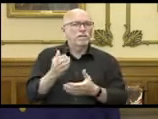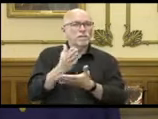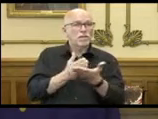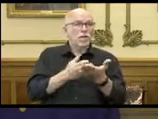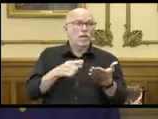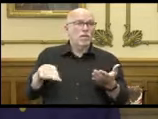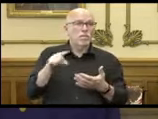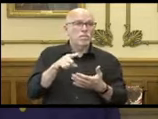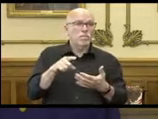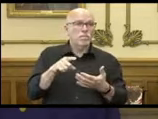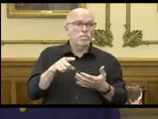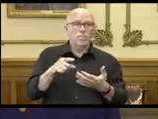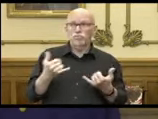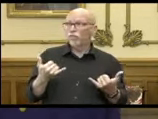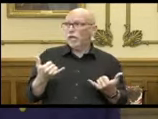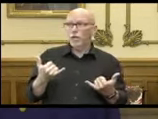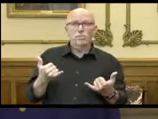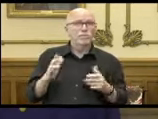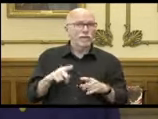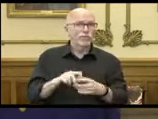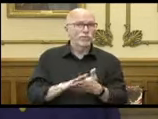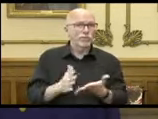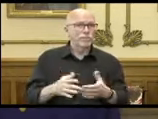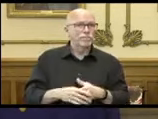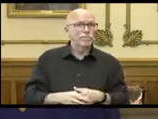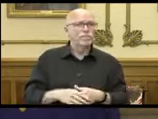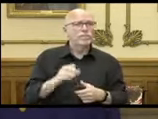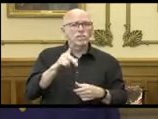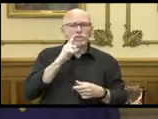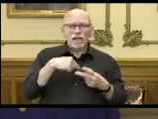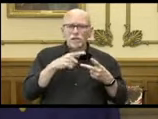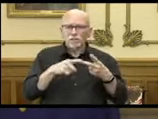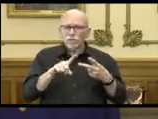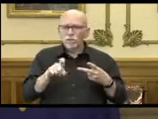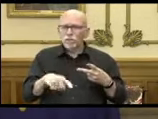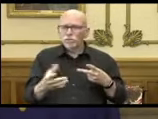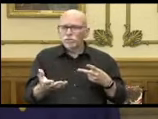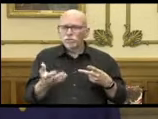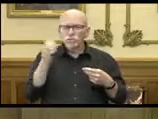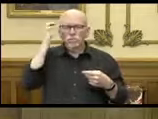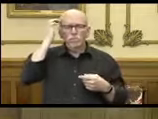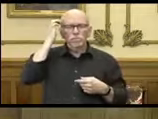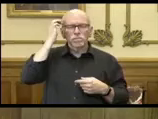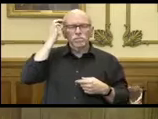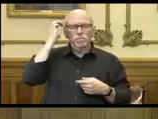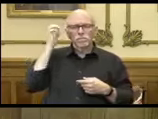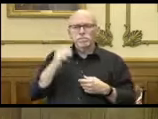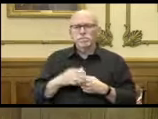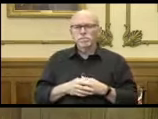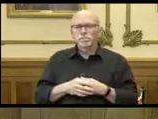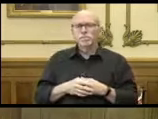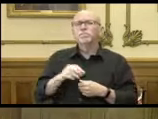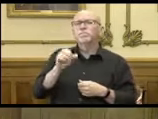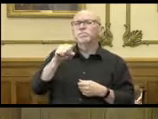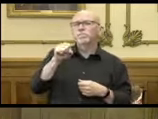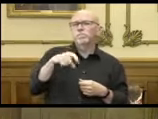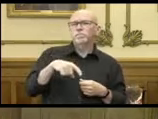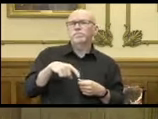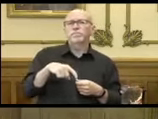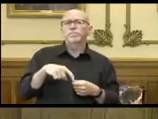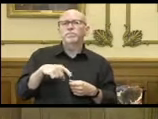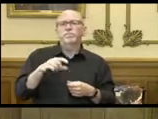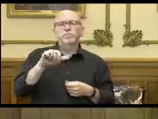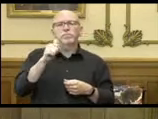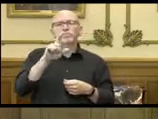are in today. Tom, you said you had a follow-up or a second question? Yes, the other one